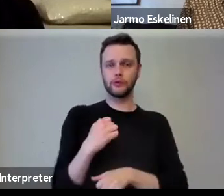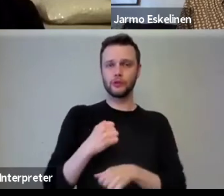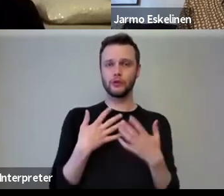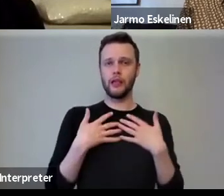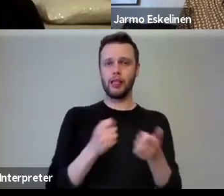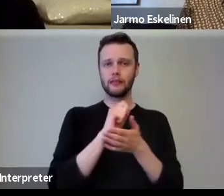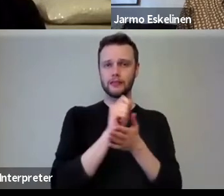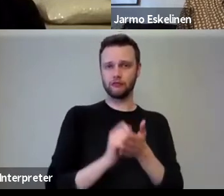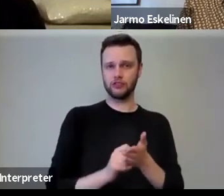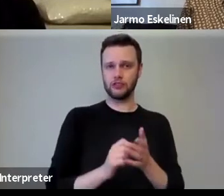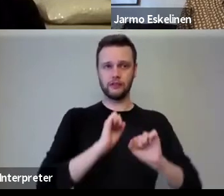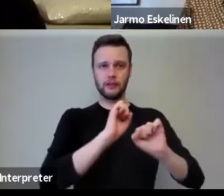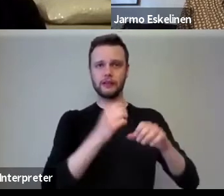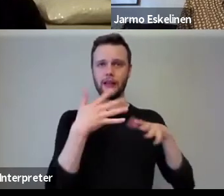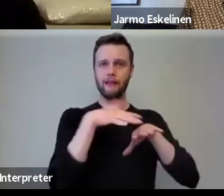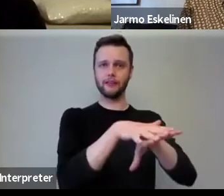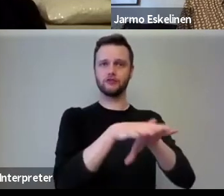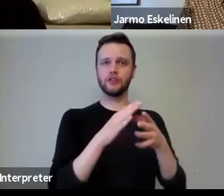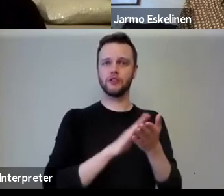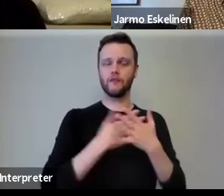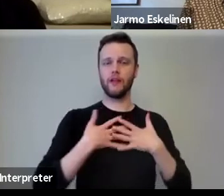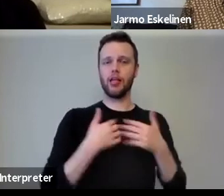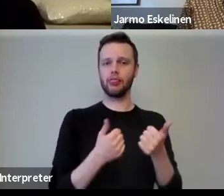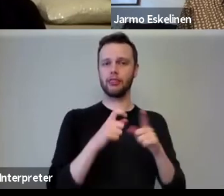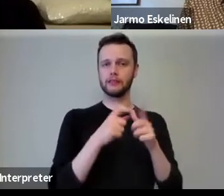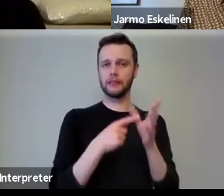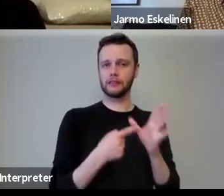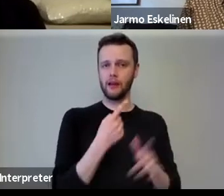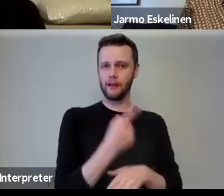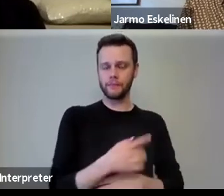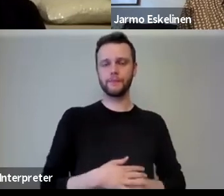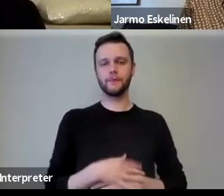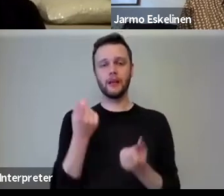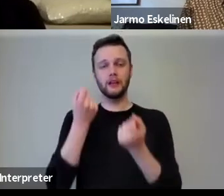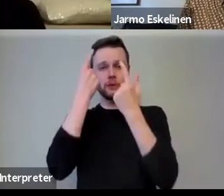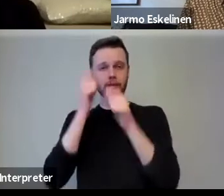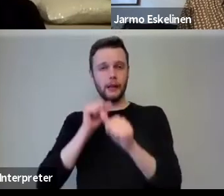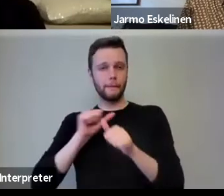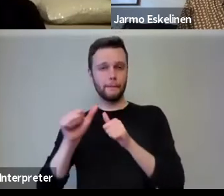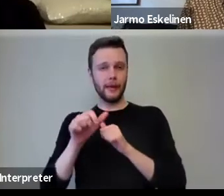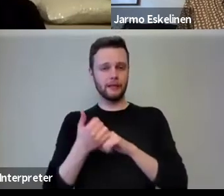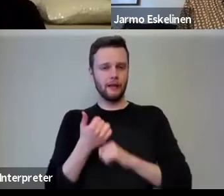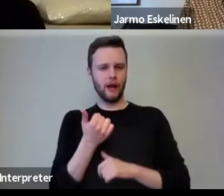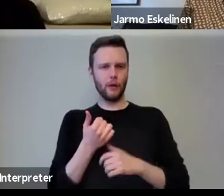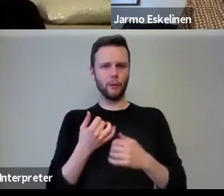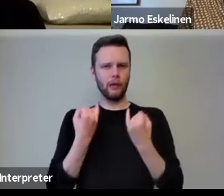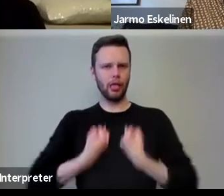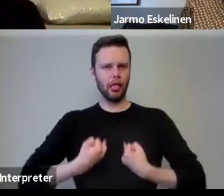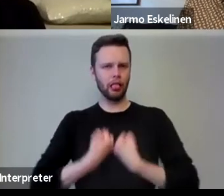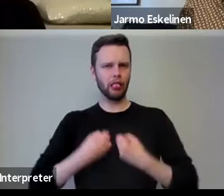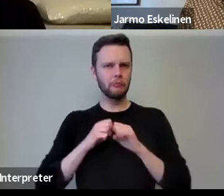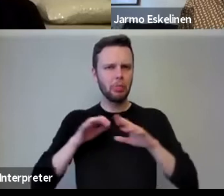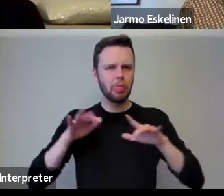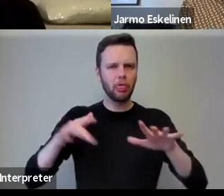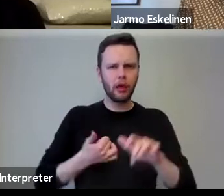in, in integration of health data, uh, to understand better how this disease behaves. And the other,